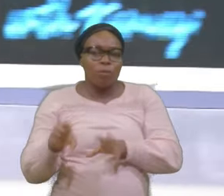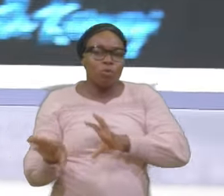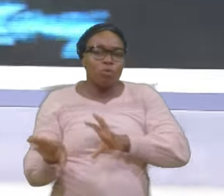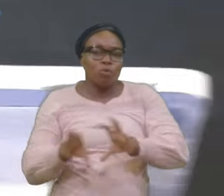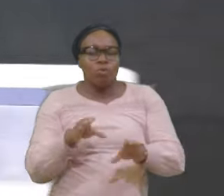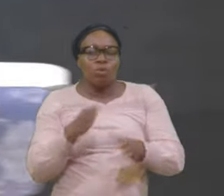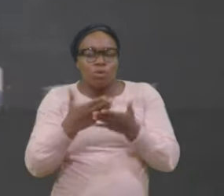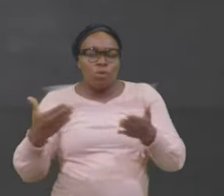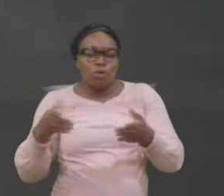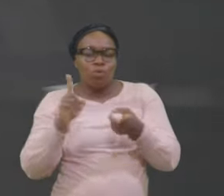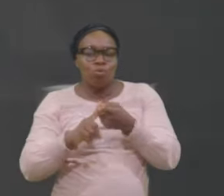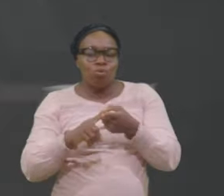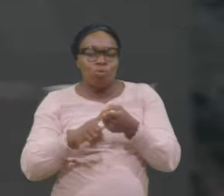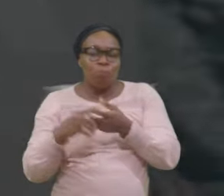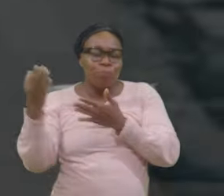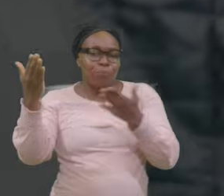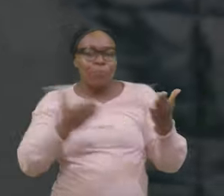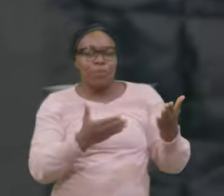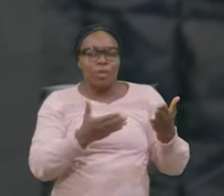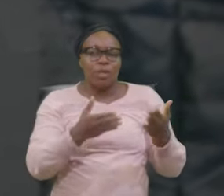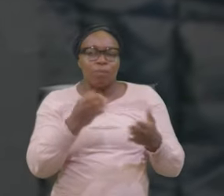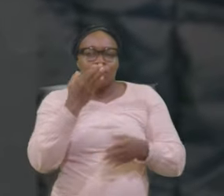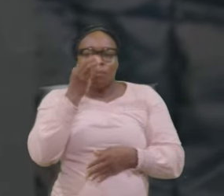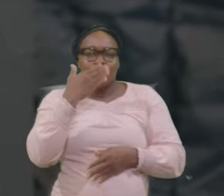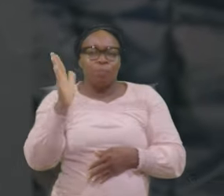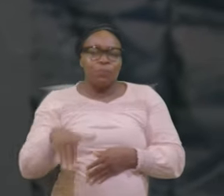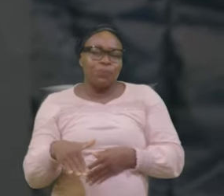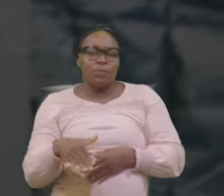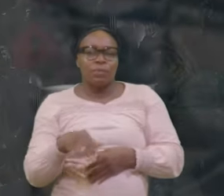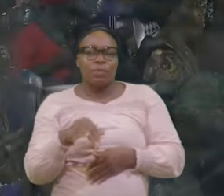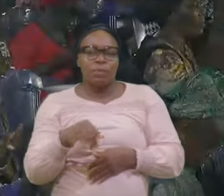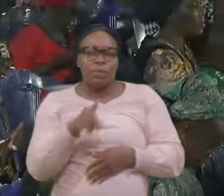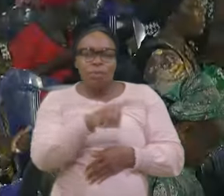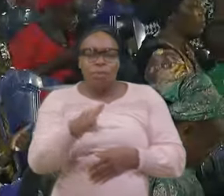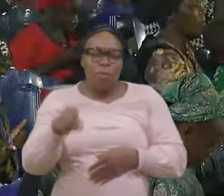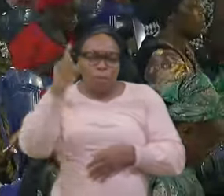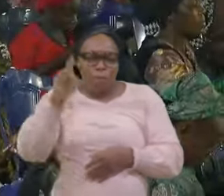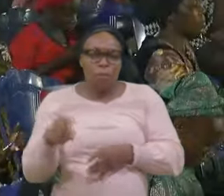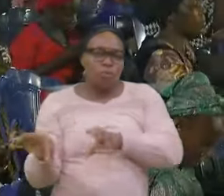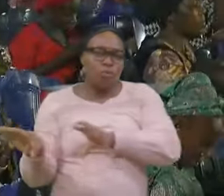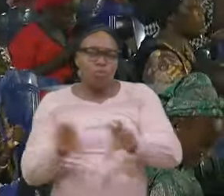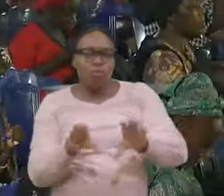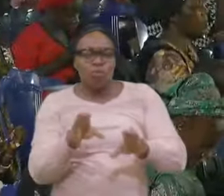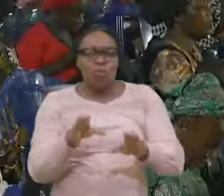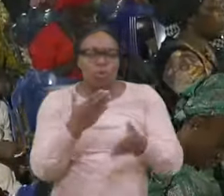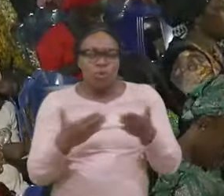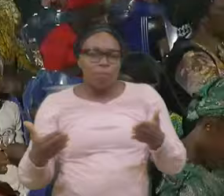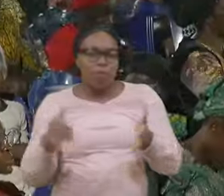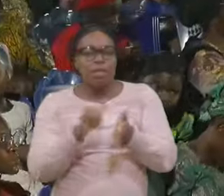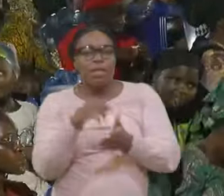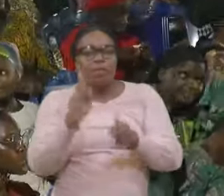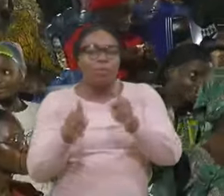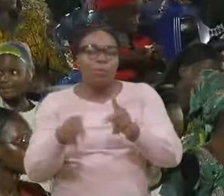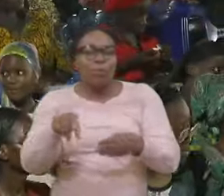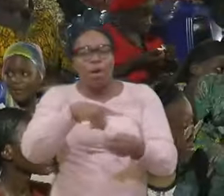something To bring Mischief I must Do something That the People around Will know There